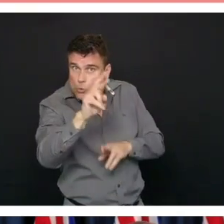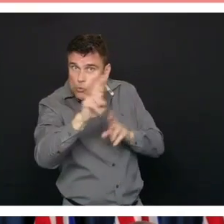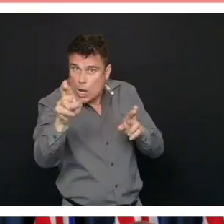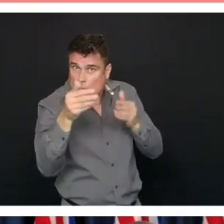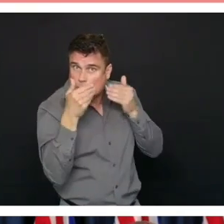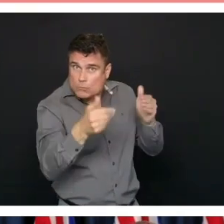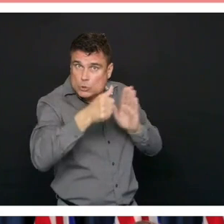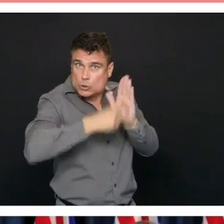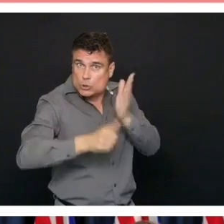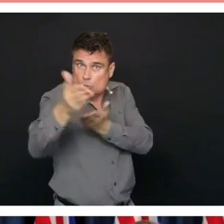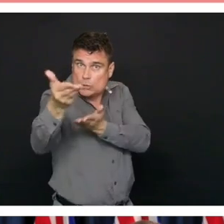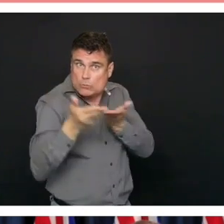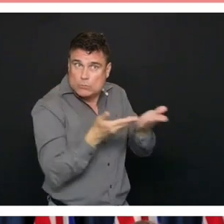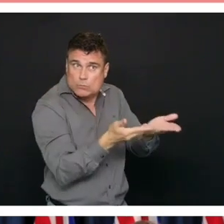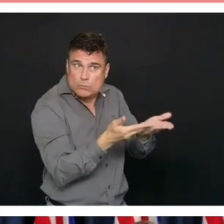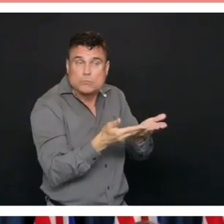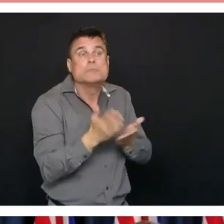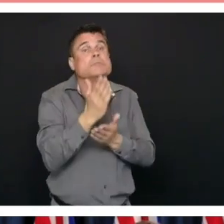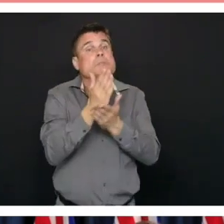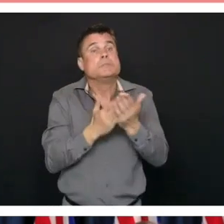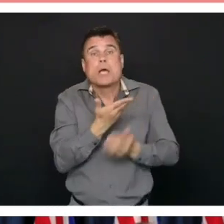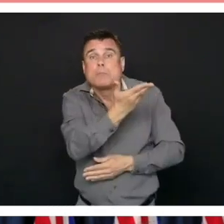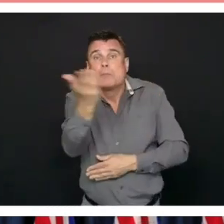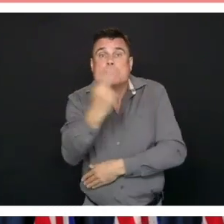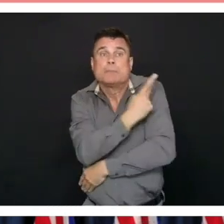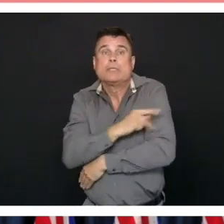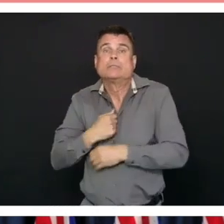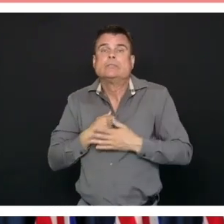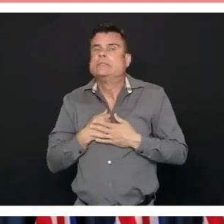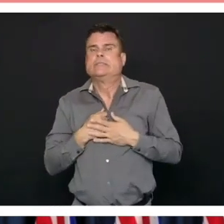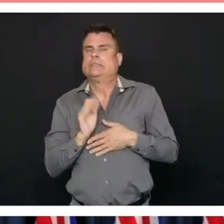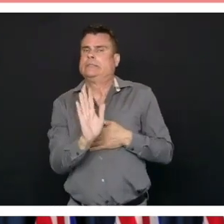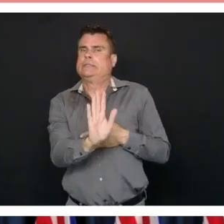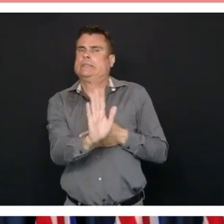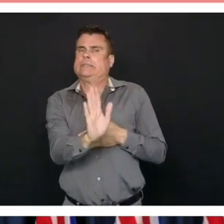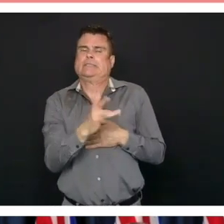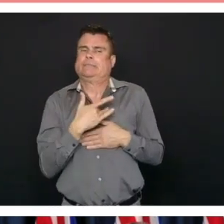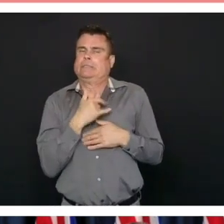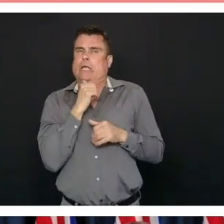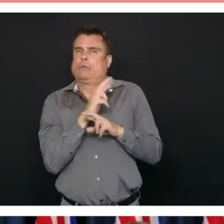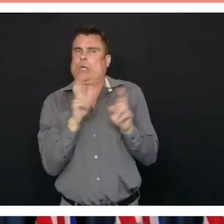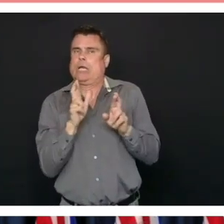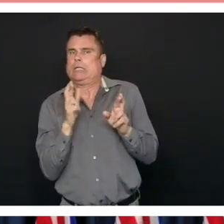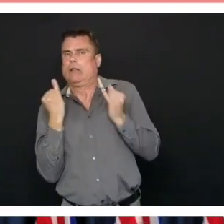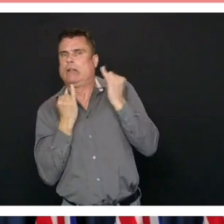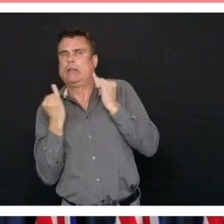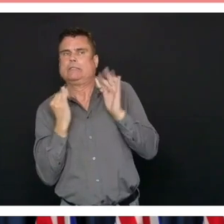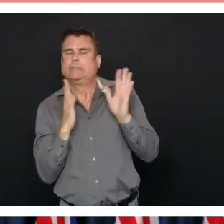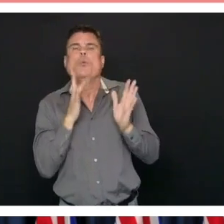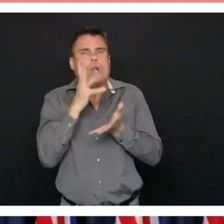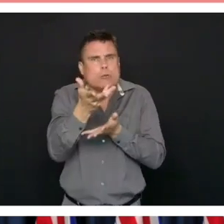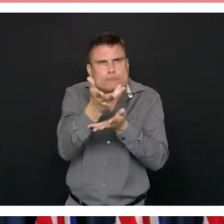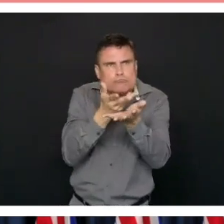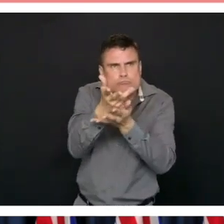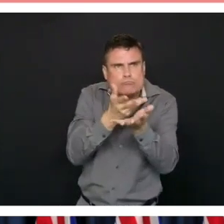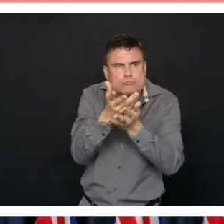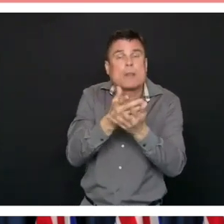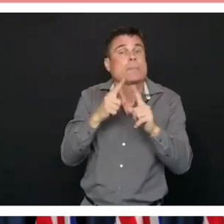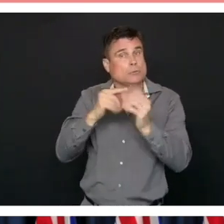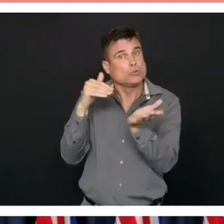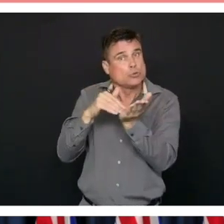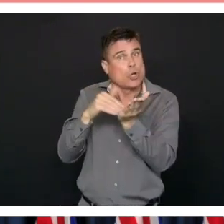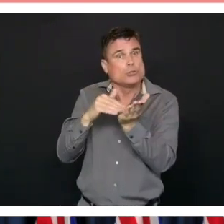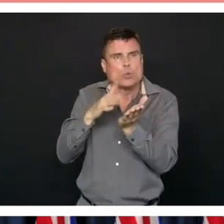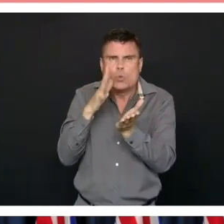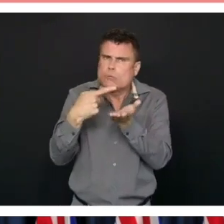We know some patients may be concerned with that and we're going to engage with them and their primary care physicians on that question.